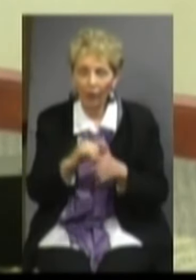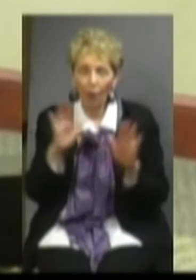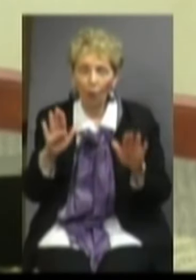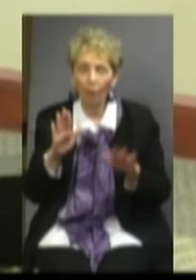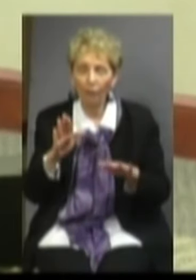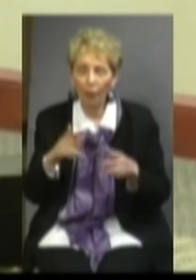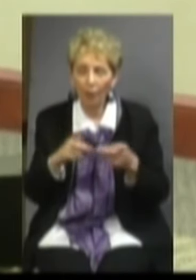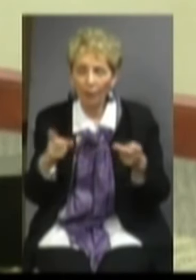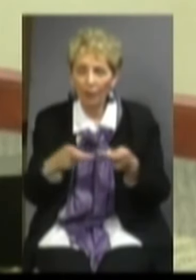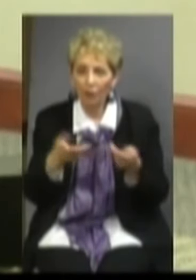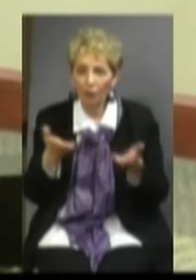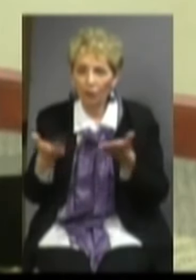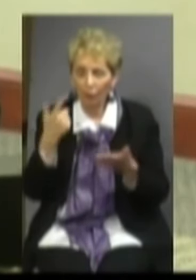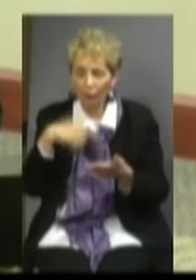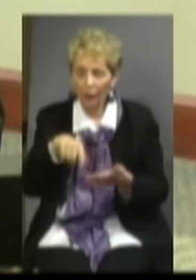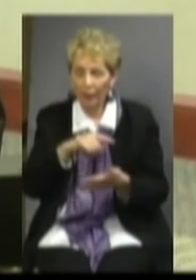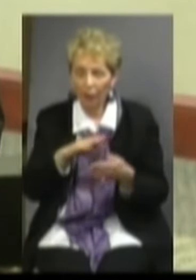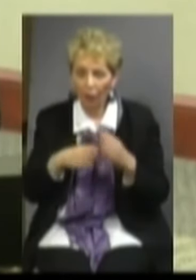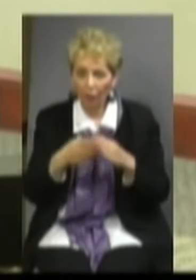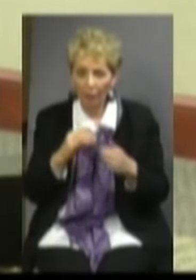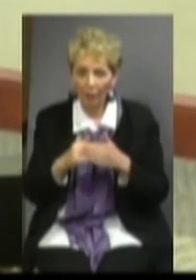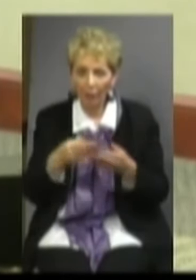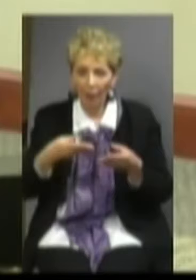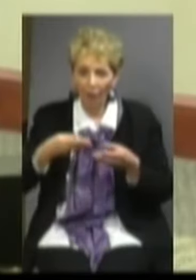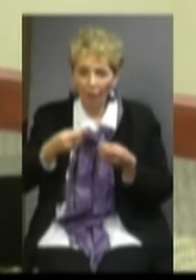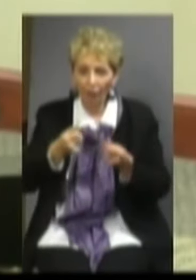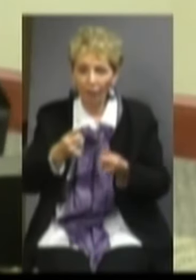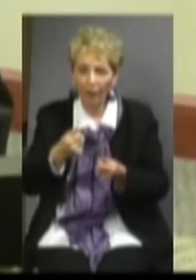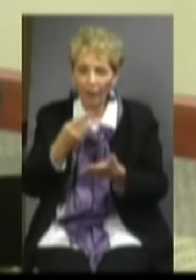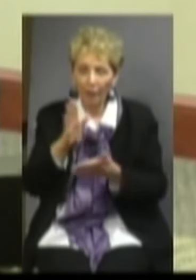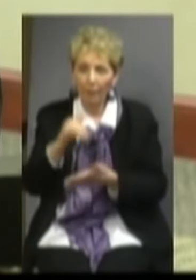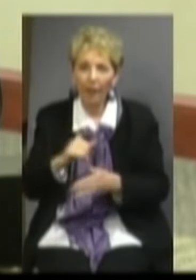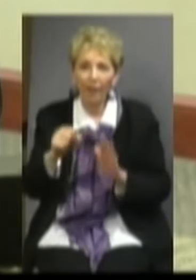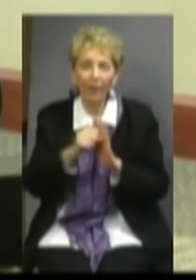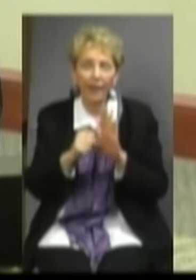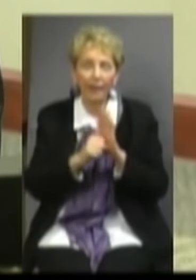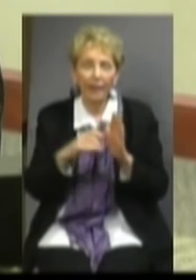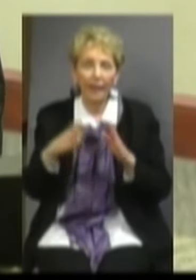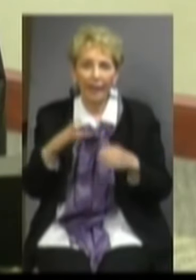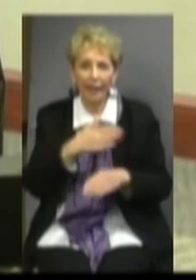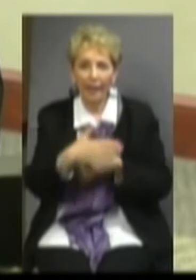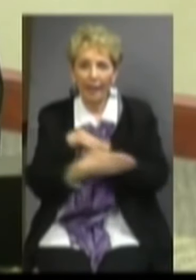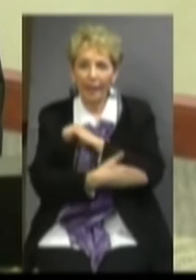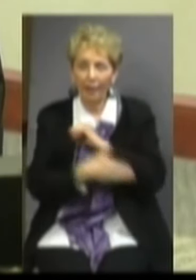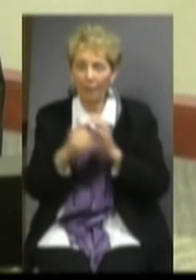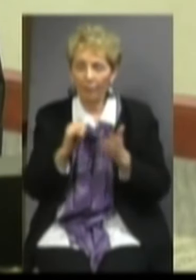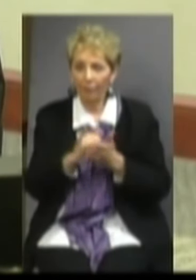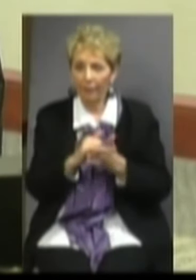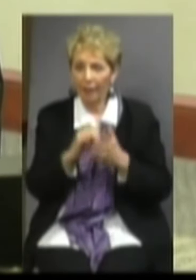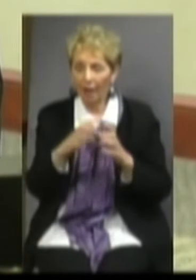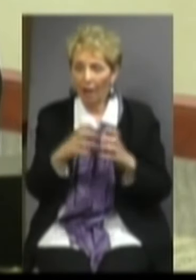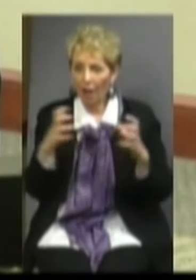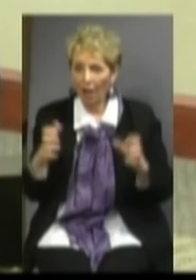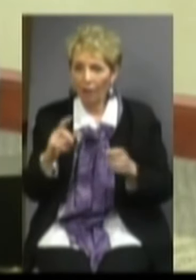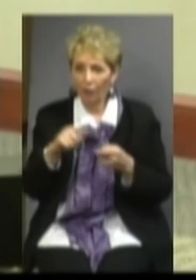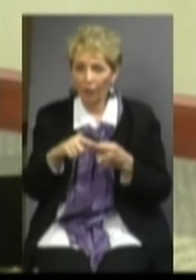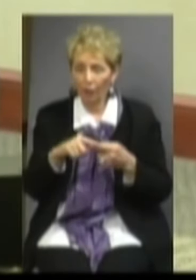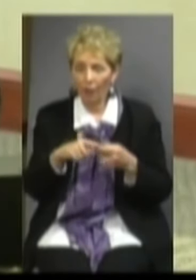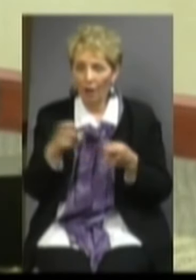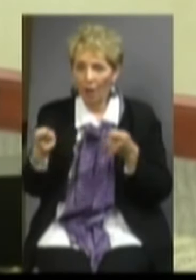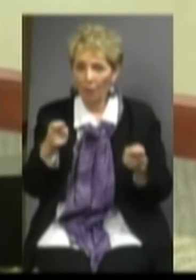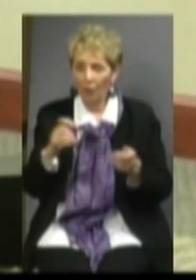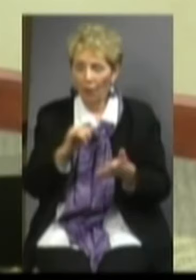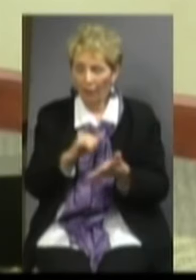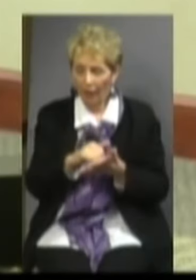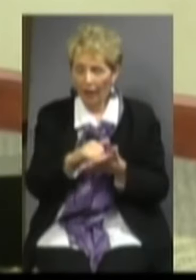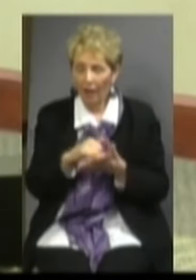place to serve the community. We are funded primarily by the state, but the county also contributes a significant amount to the operation of the